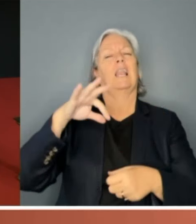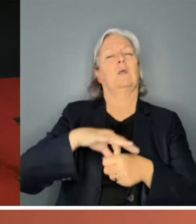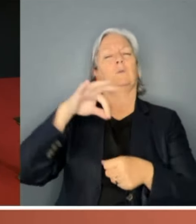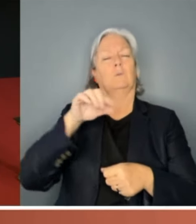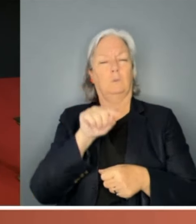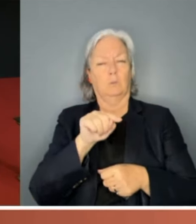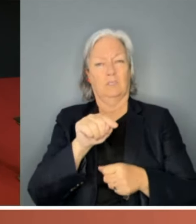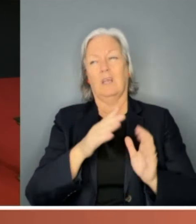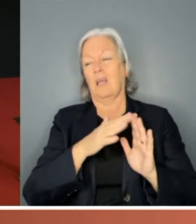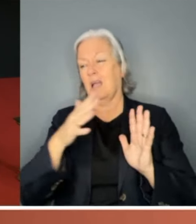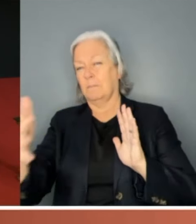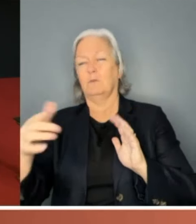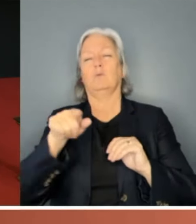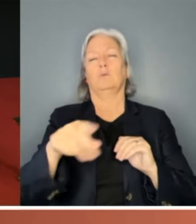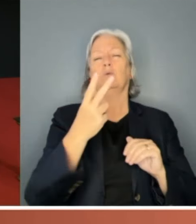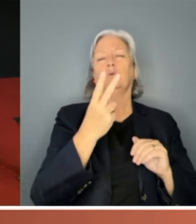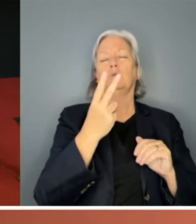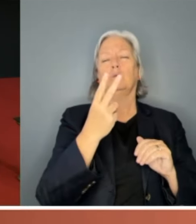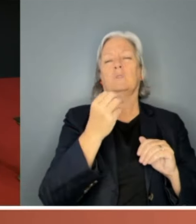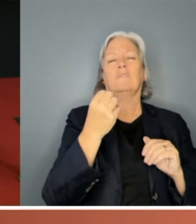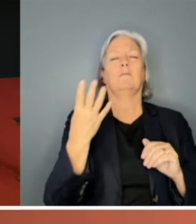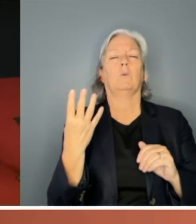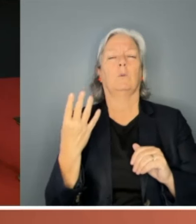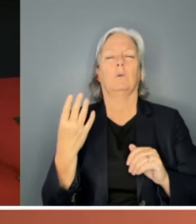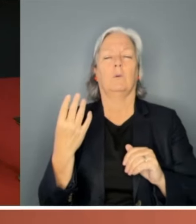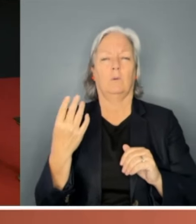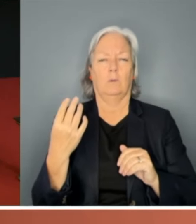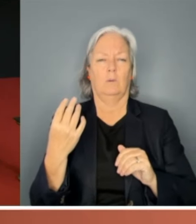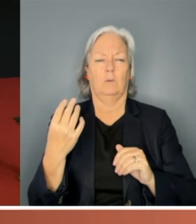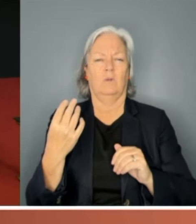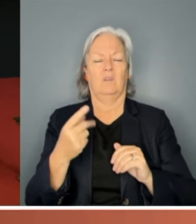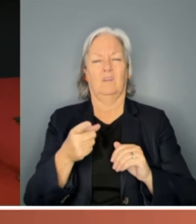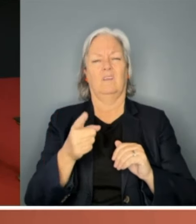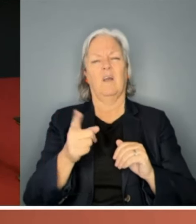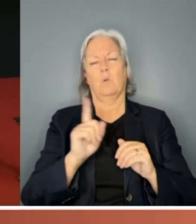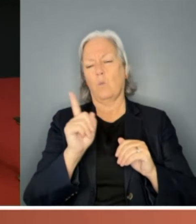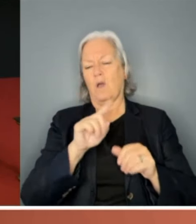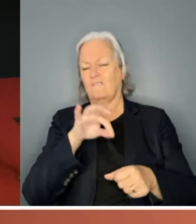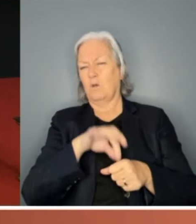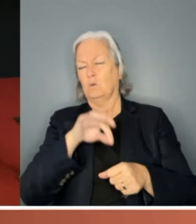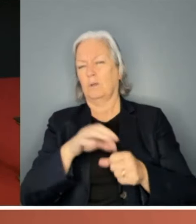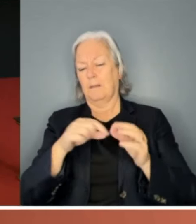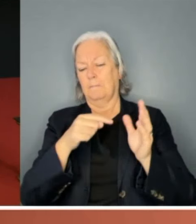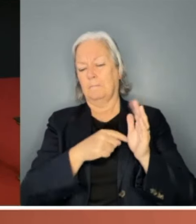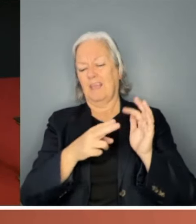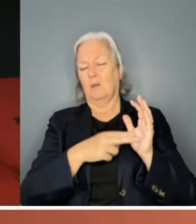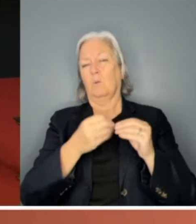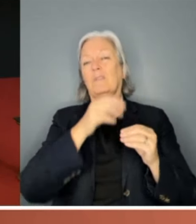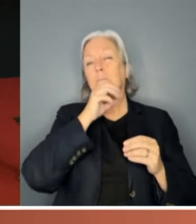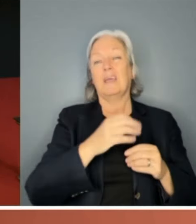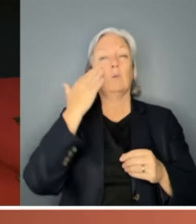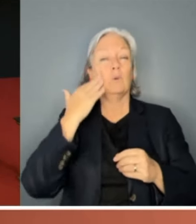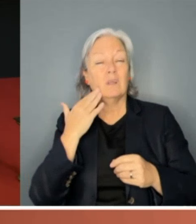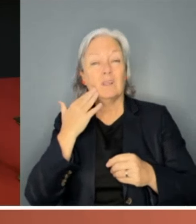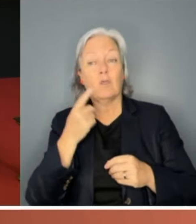2004, and voter patterns around men and women. And they found that voters